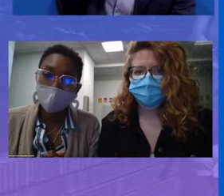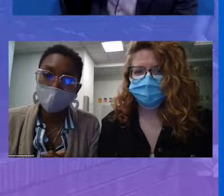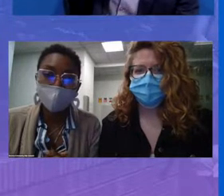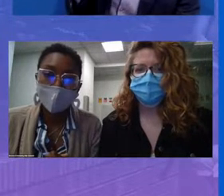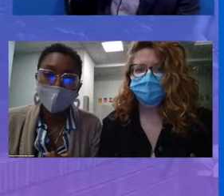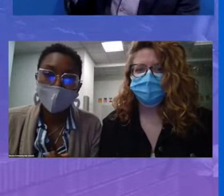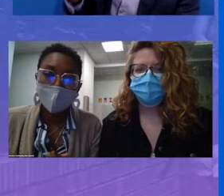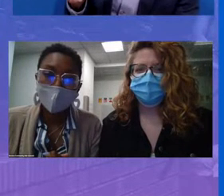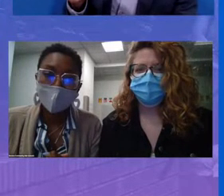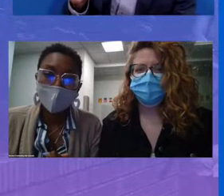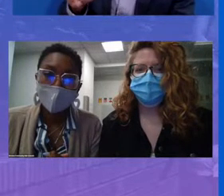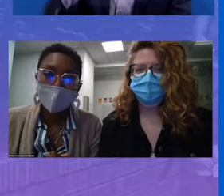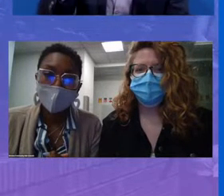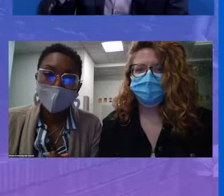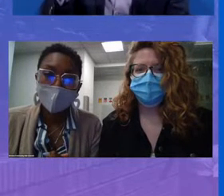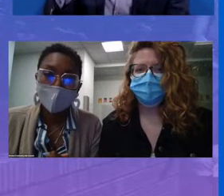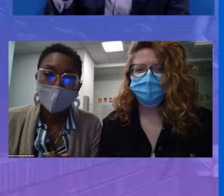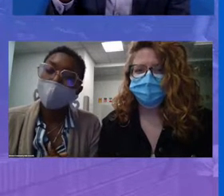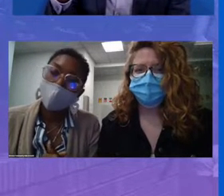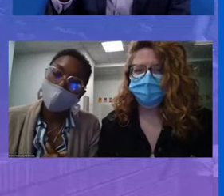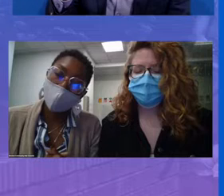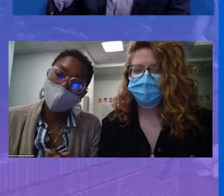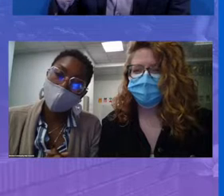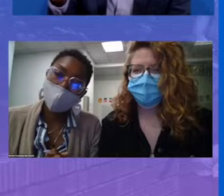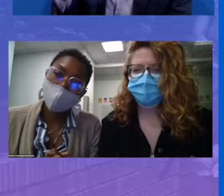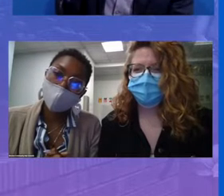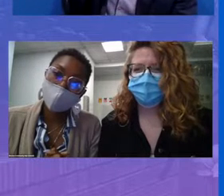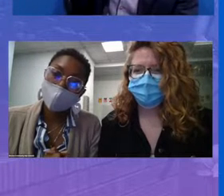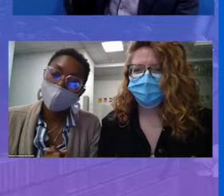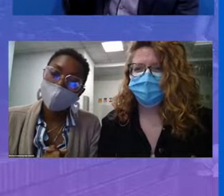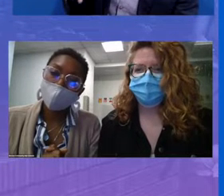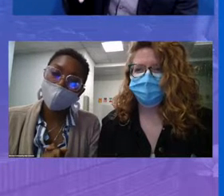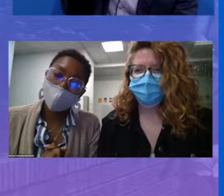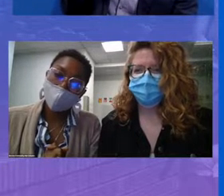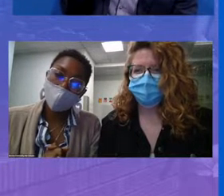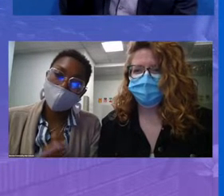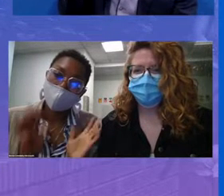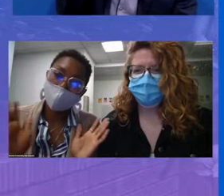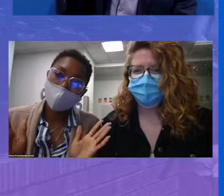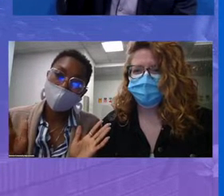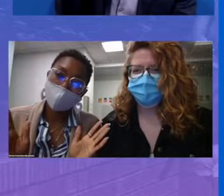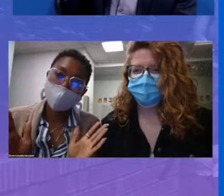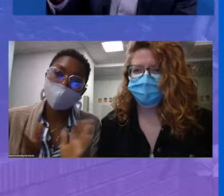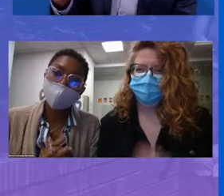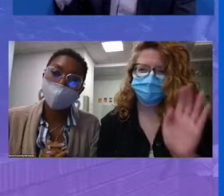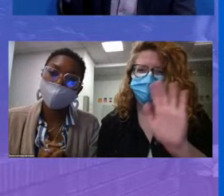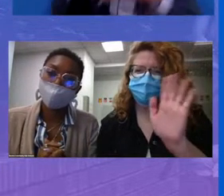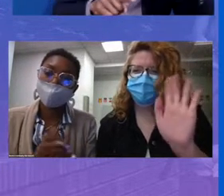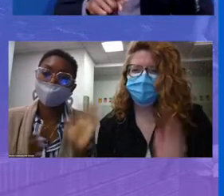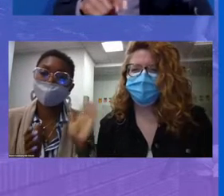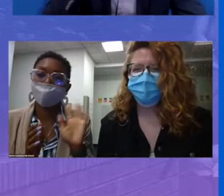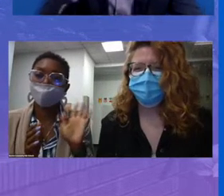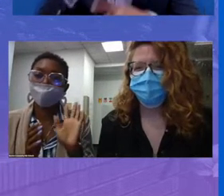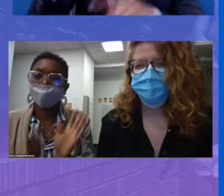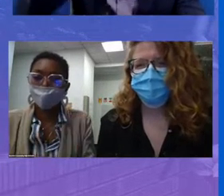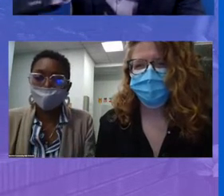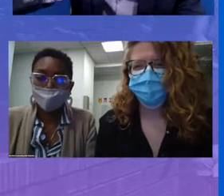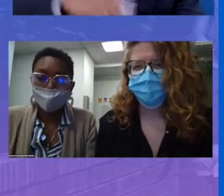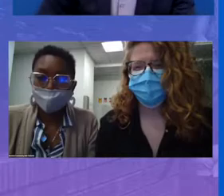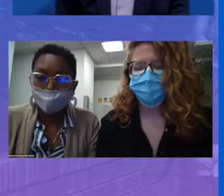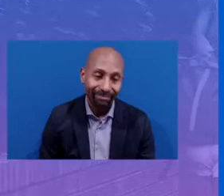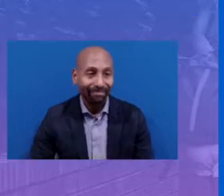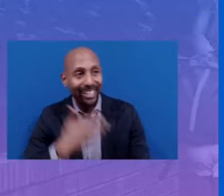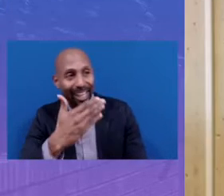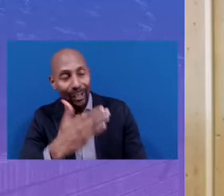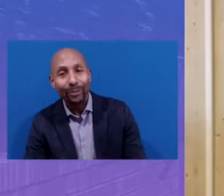Pawtucket land, and the Wampanoag land. Thank you very much from Boston. Thank you. Thank